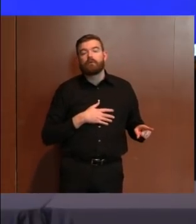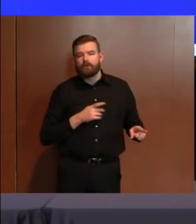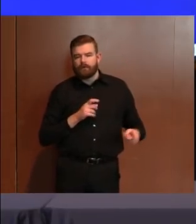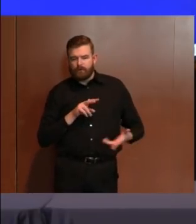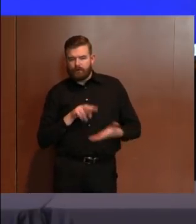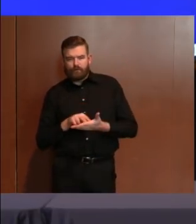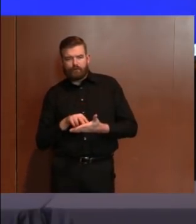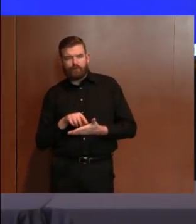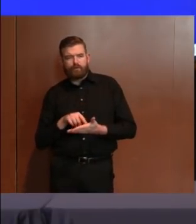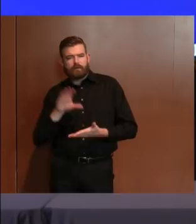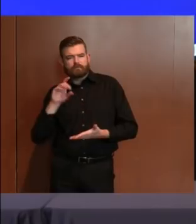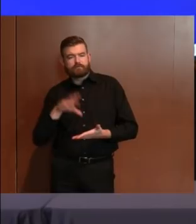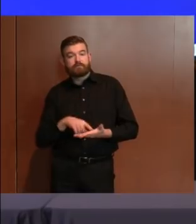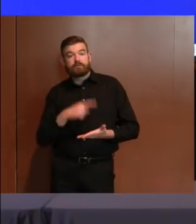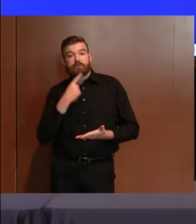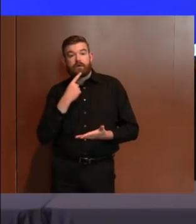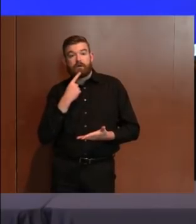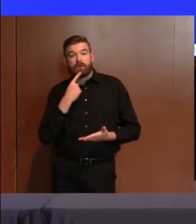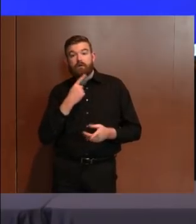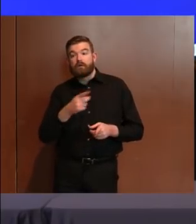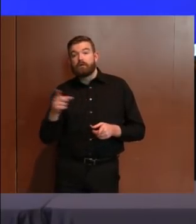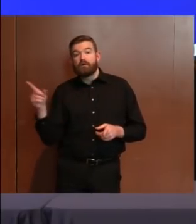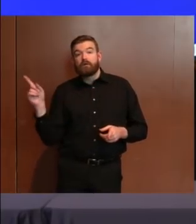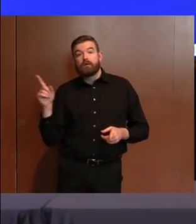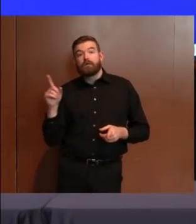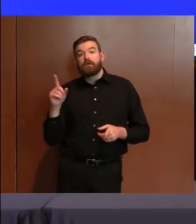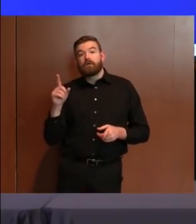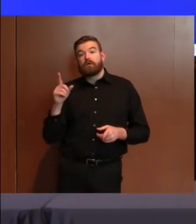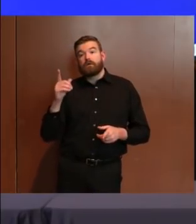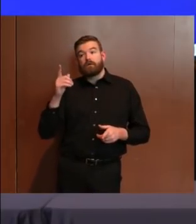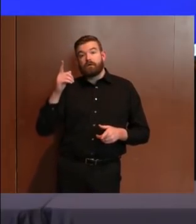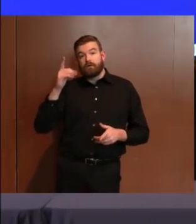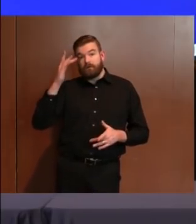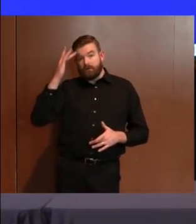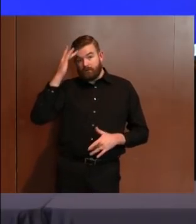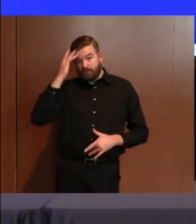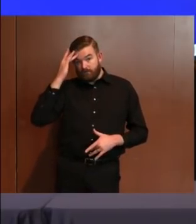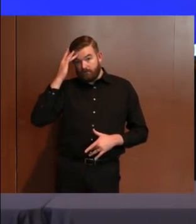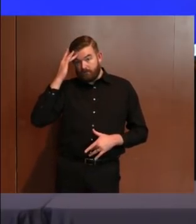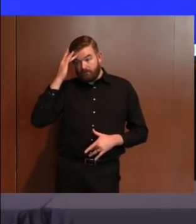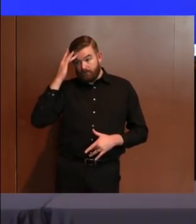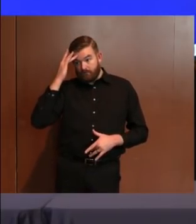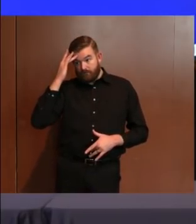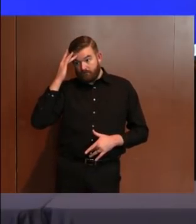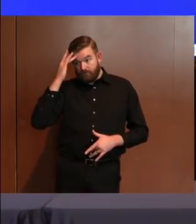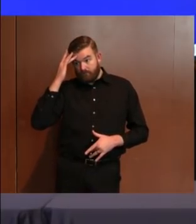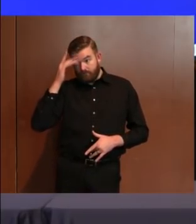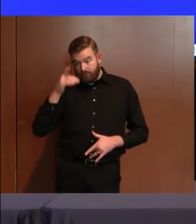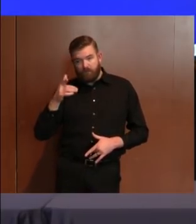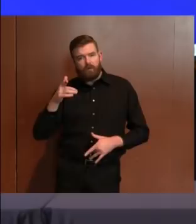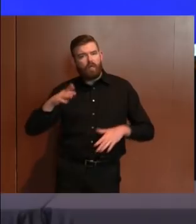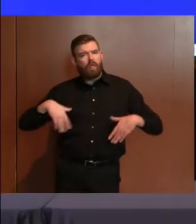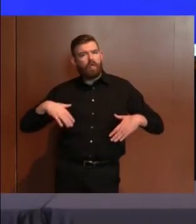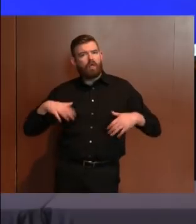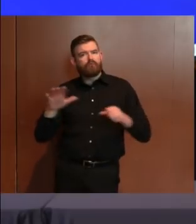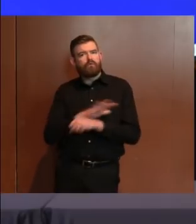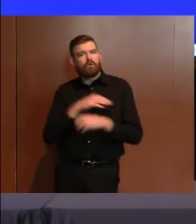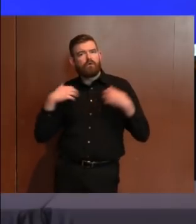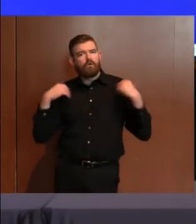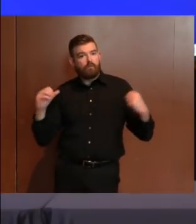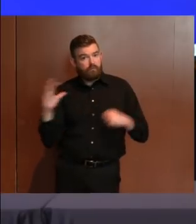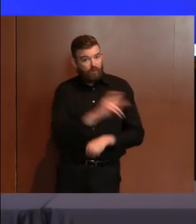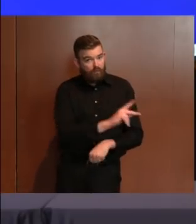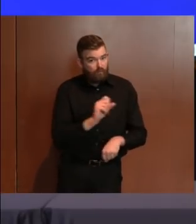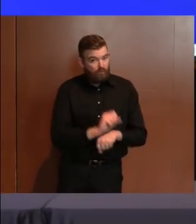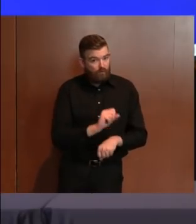back before they recover. Did you leave this a loophole out intentionally and what do you want the hospitals to do? Okay, a number of things.